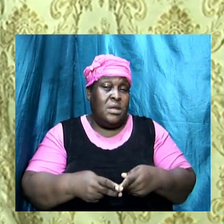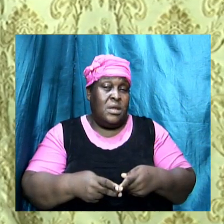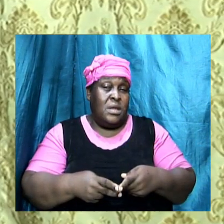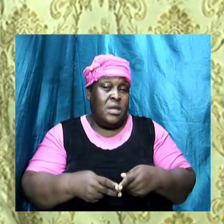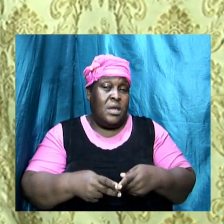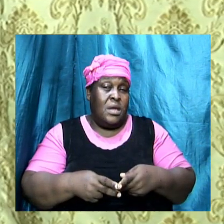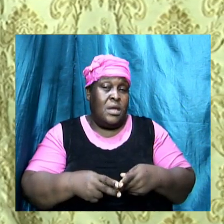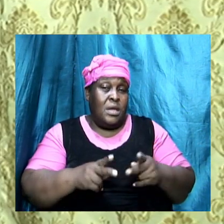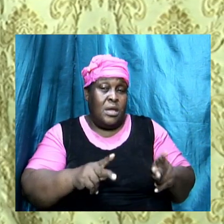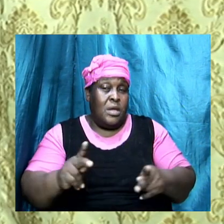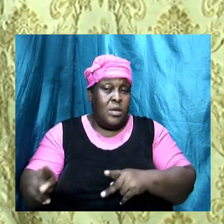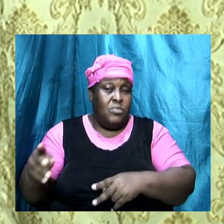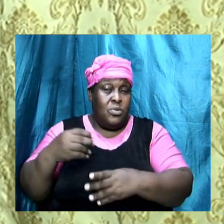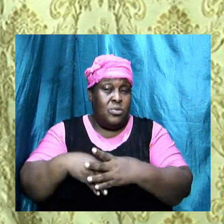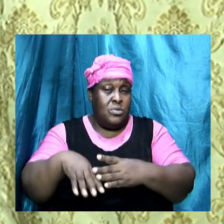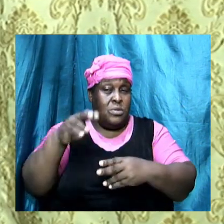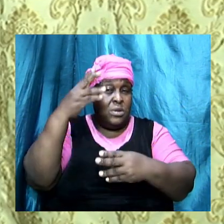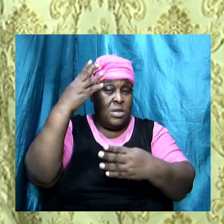say anything